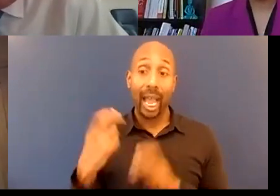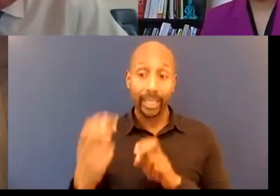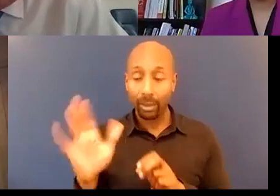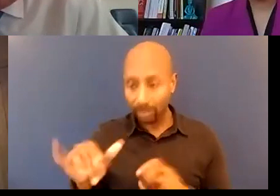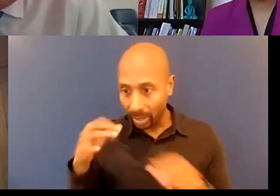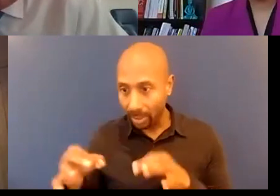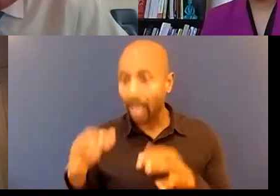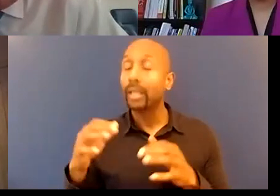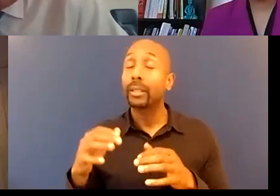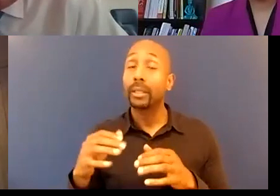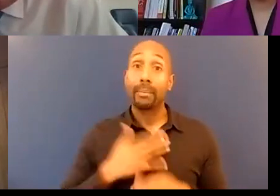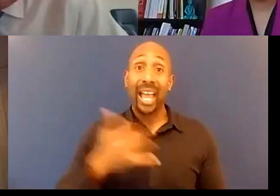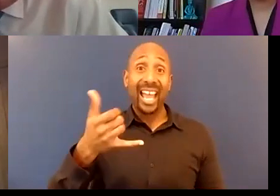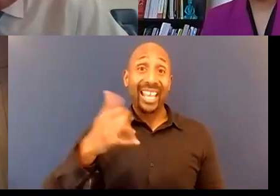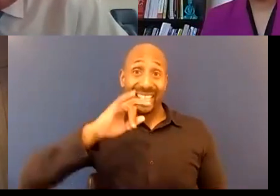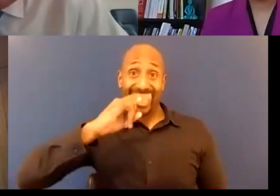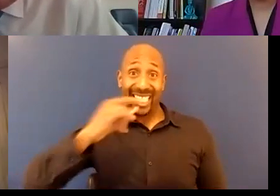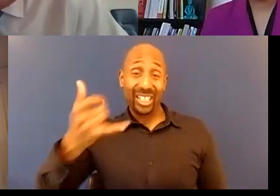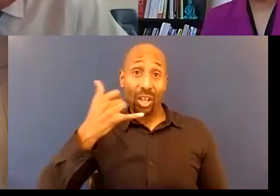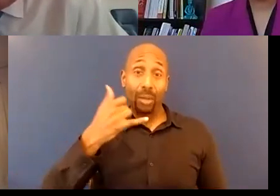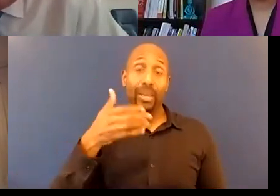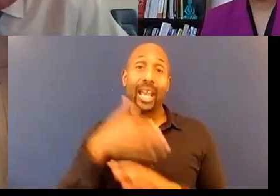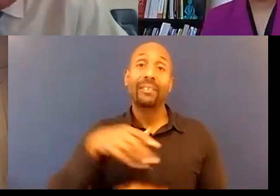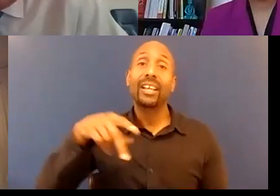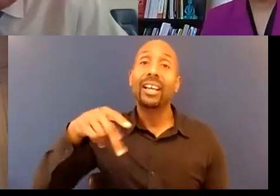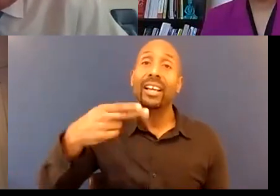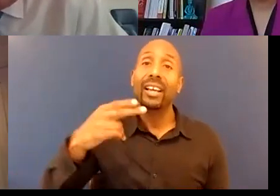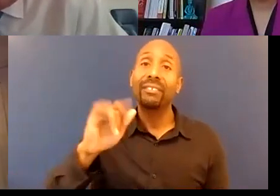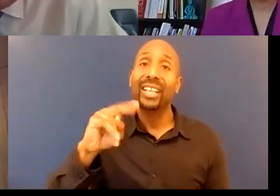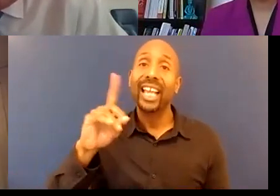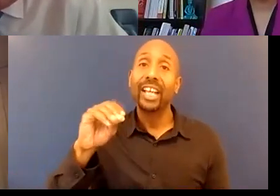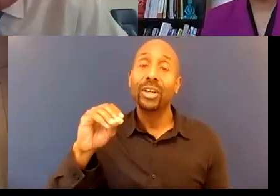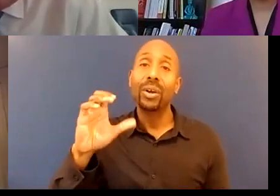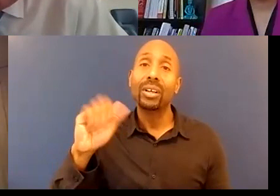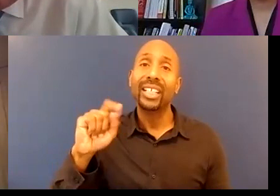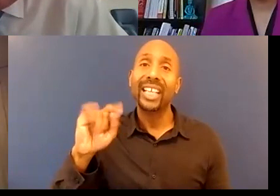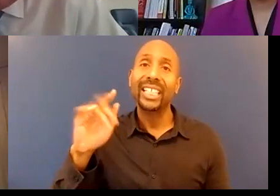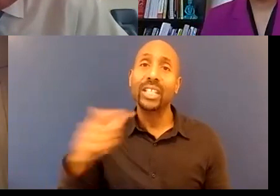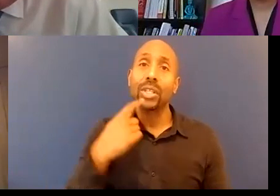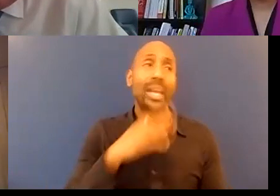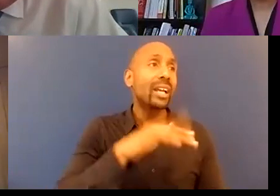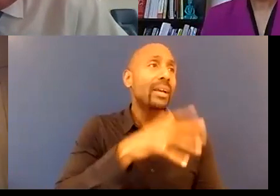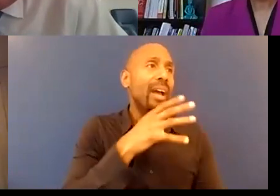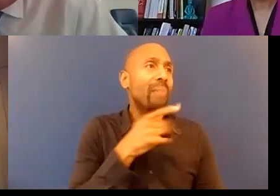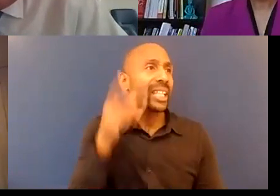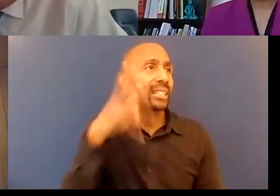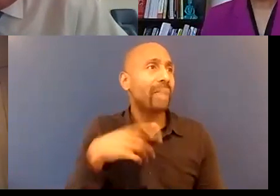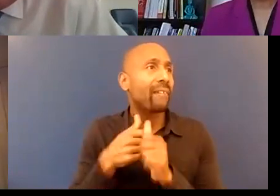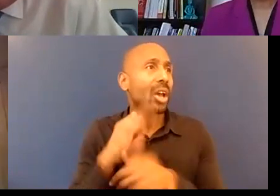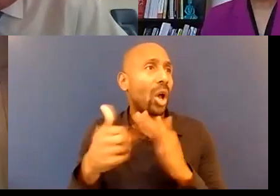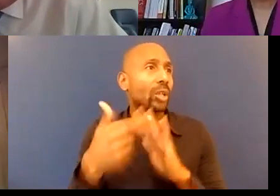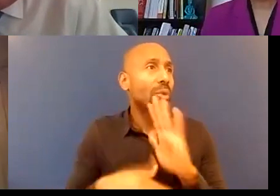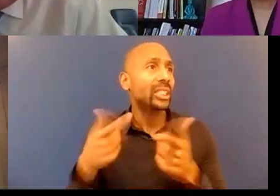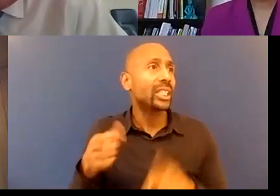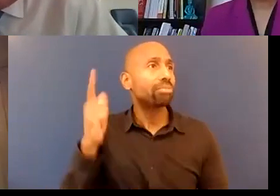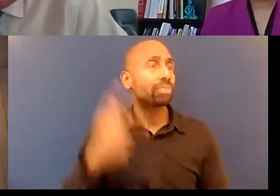philando castille and saying mom here's a guy who followed all the rules and he still got shot and killed am i really safe these are